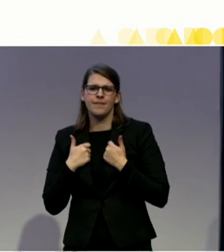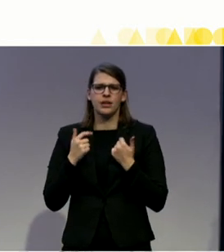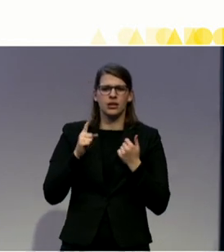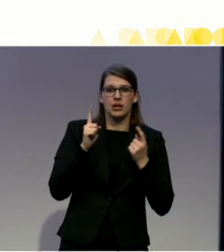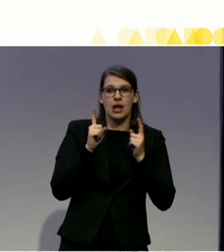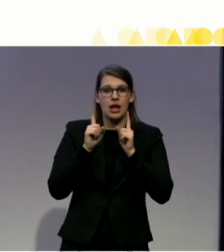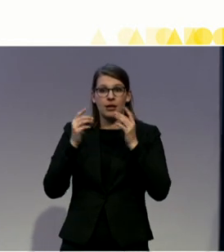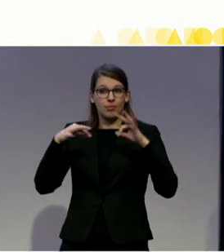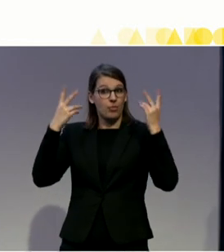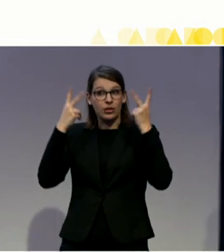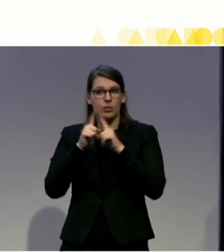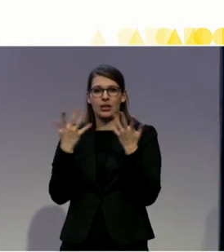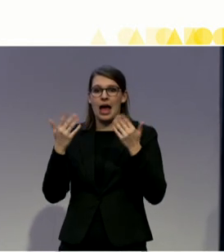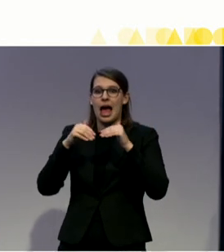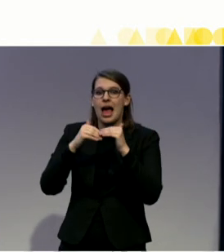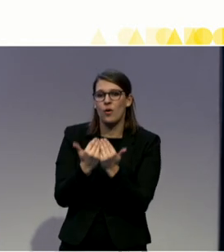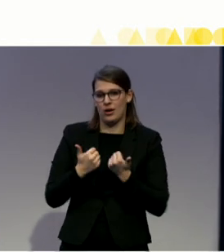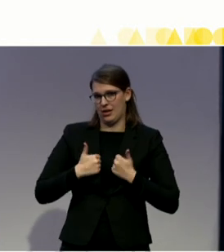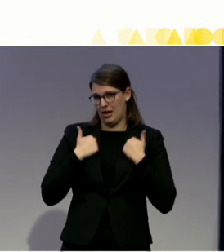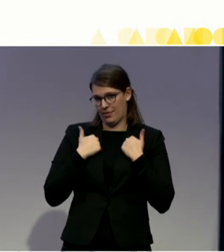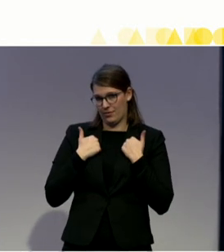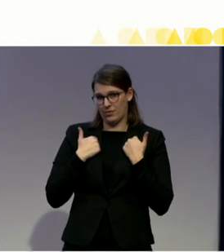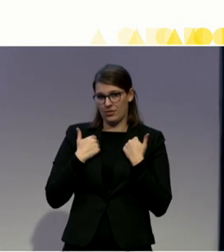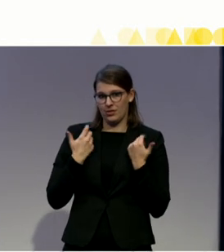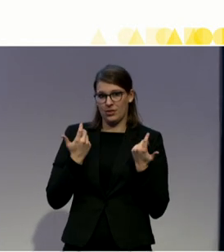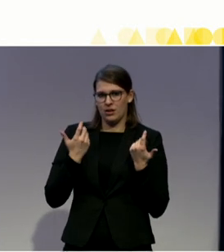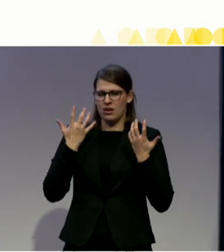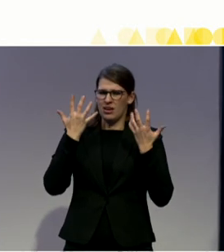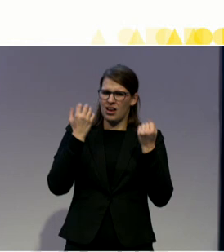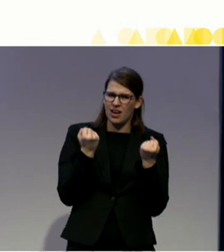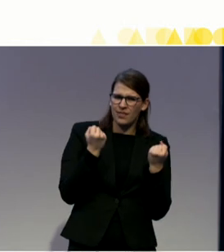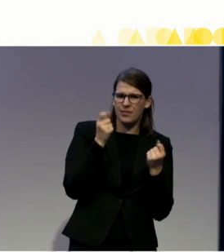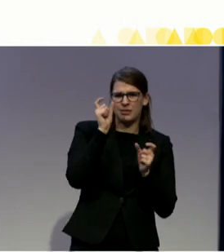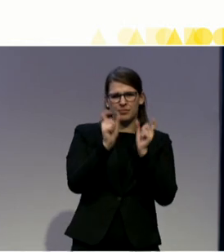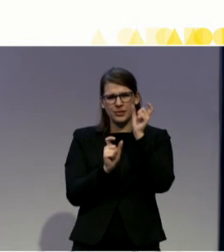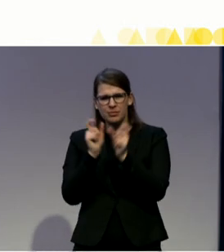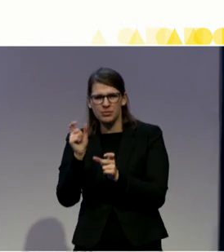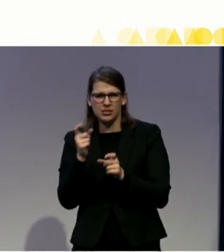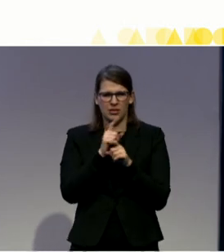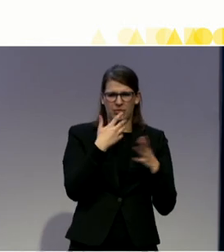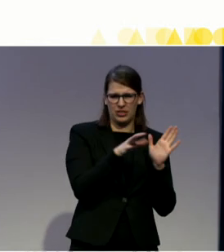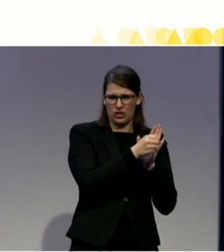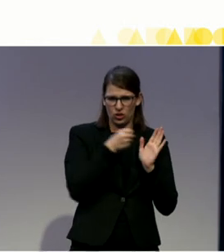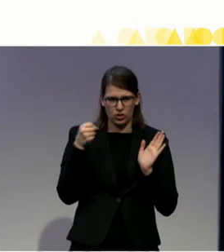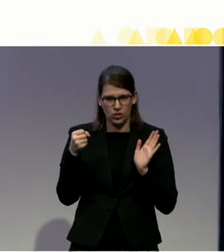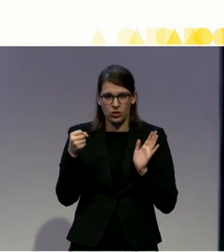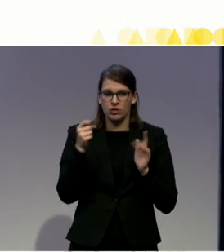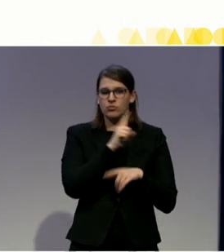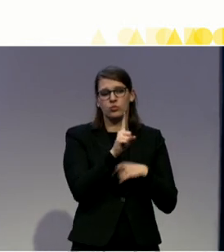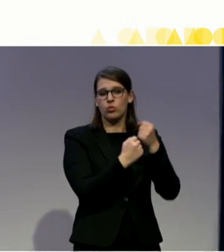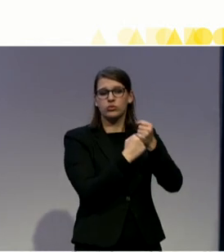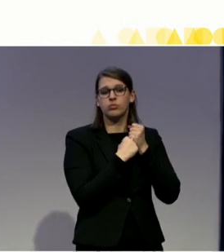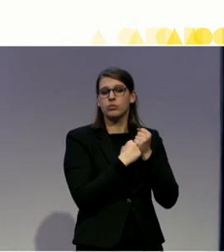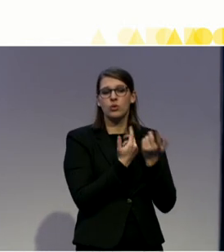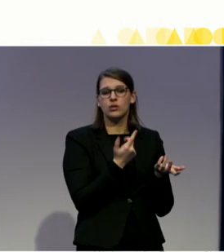that some actors do not support de-institutionalization. And that's particularly with respect to people with more